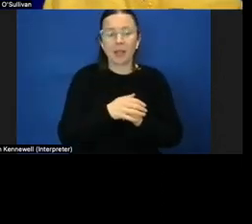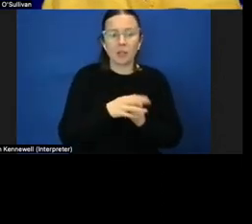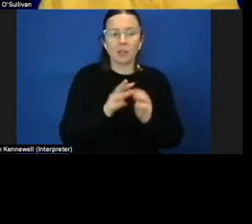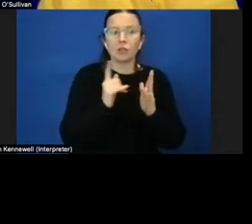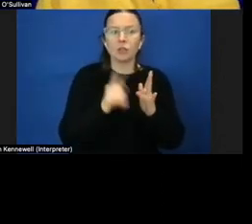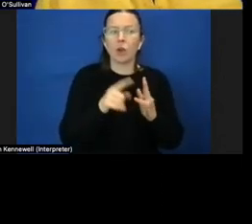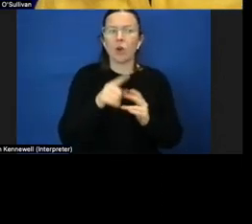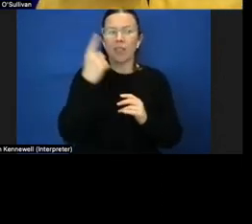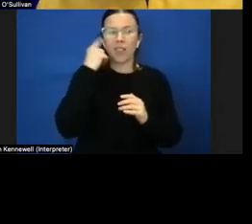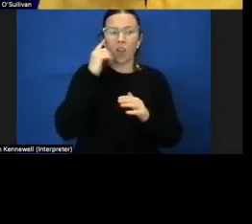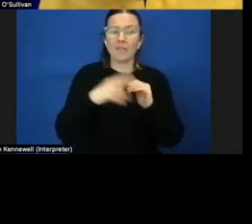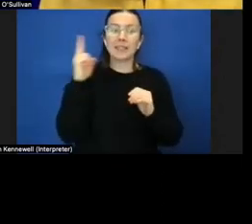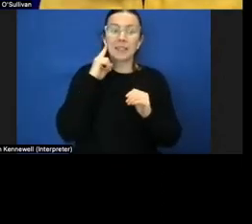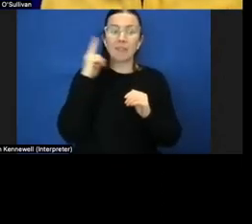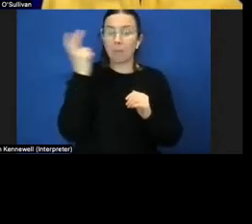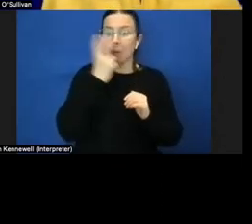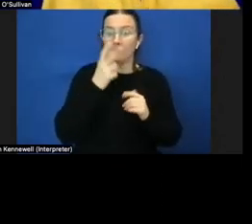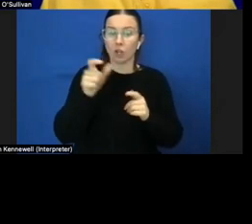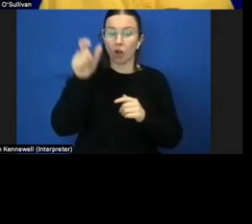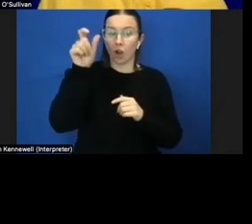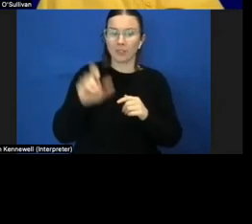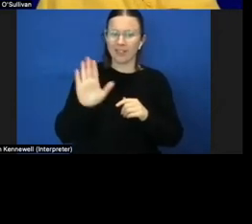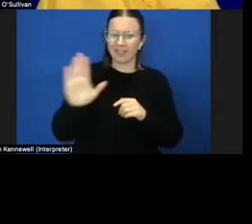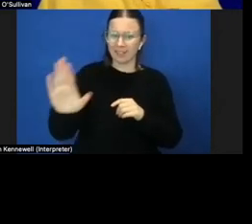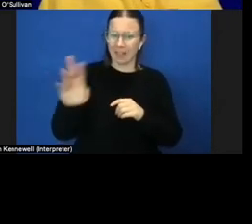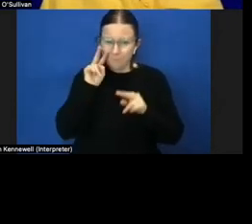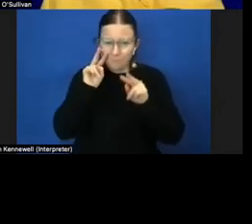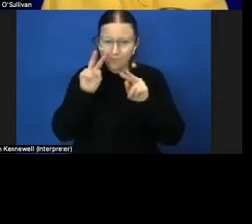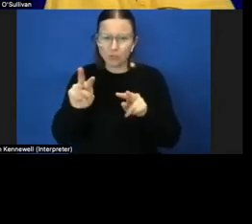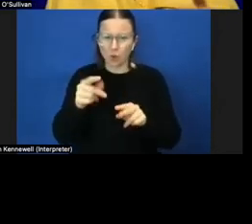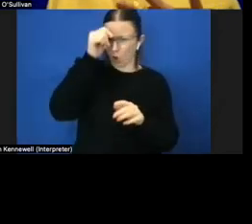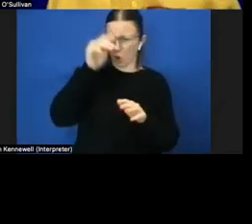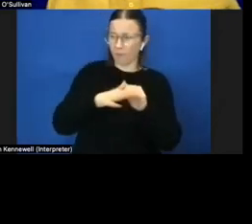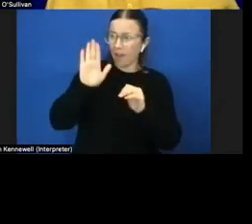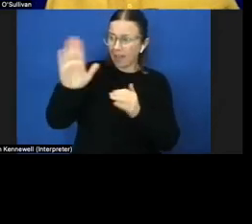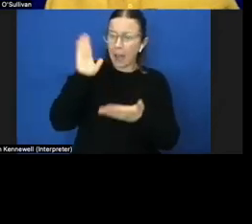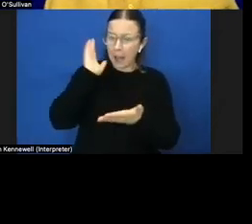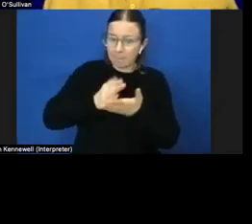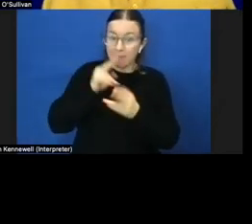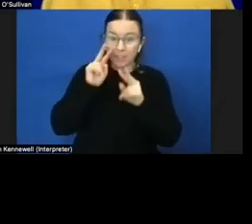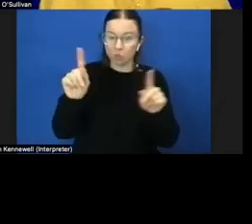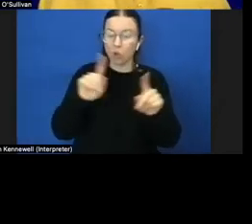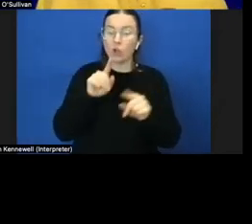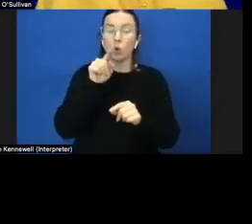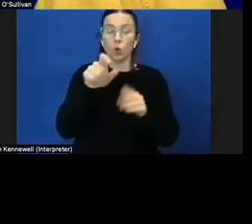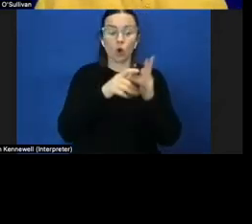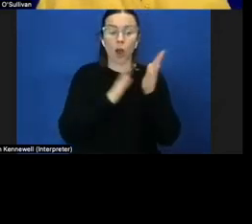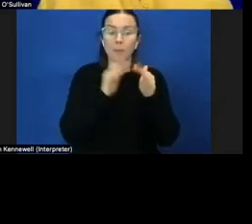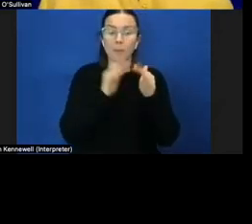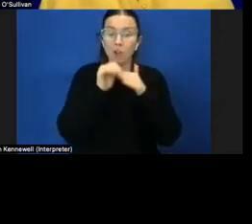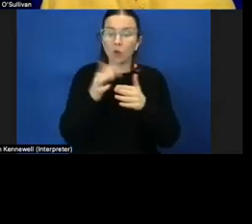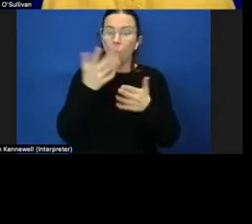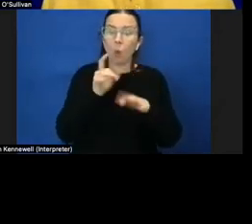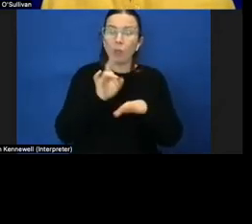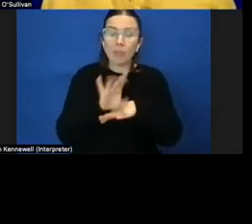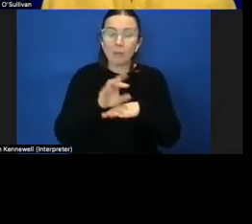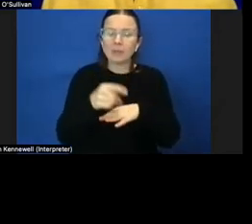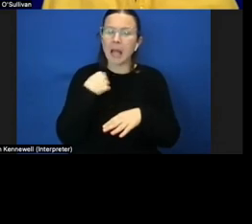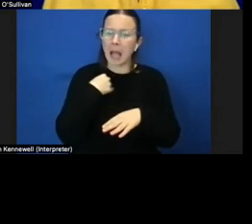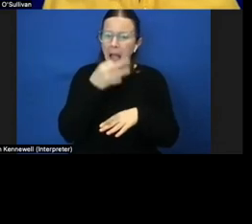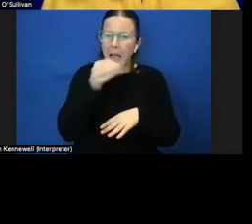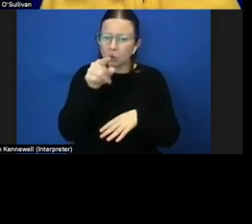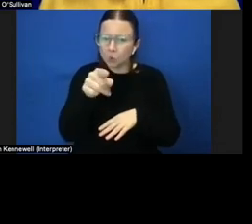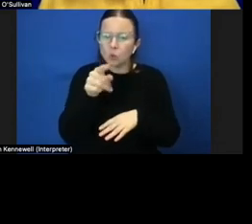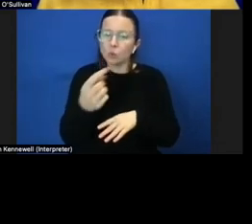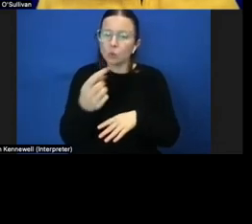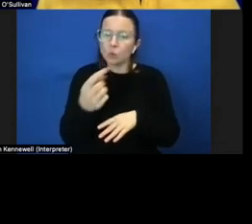of deafblinds client vision what do we know about their functional vision so if you're a com guide or a therapist i ask you to ask yourself about how